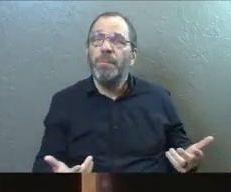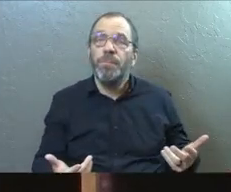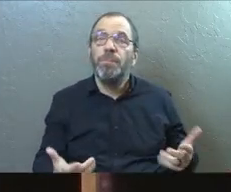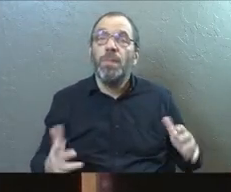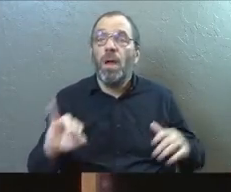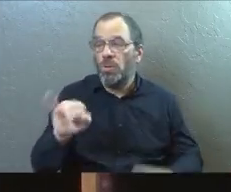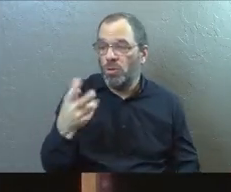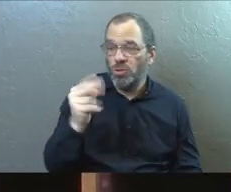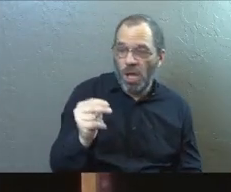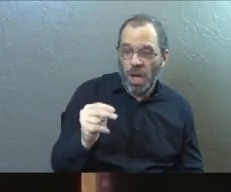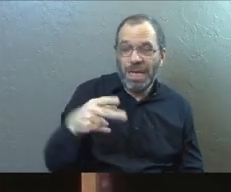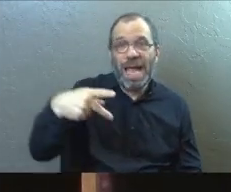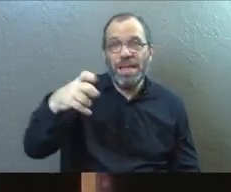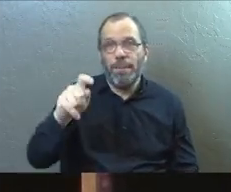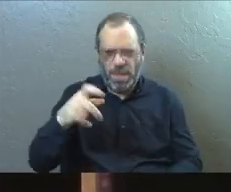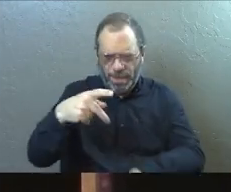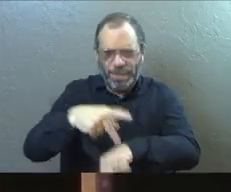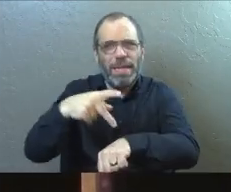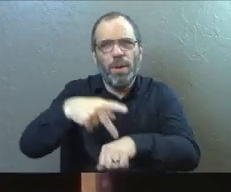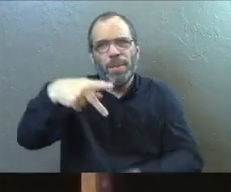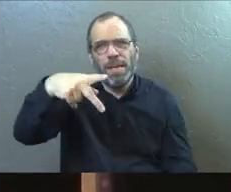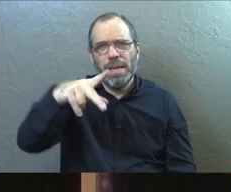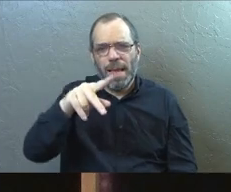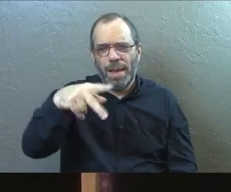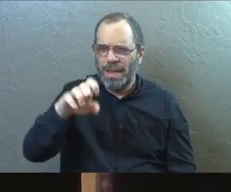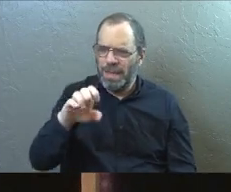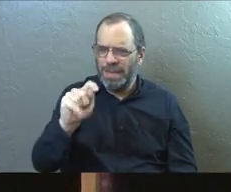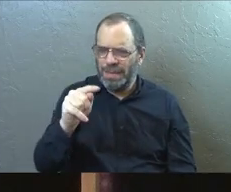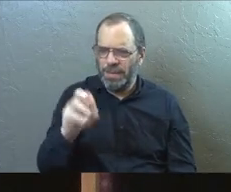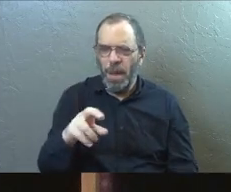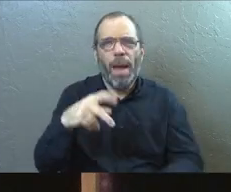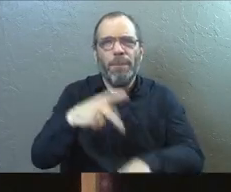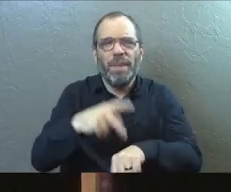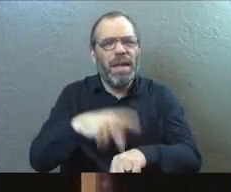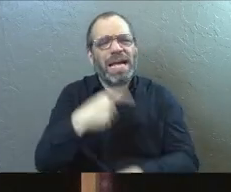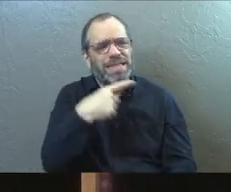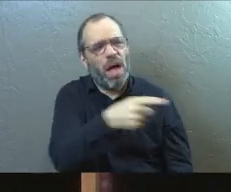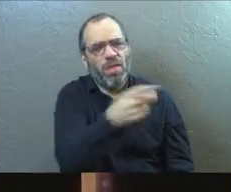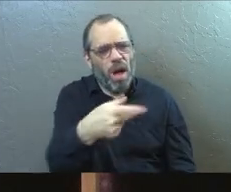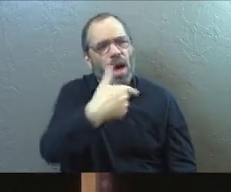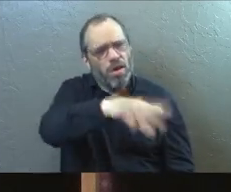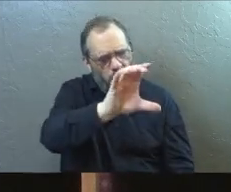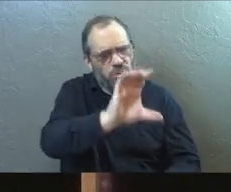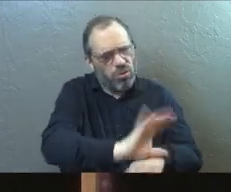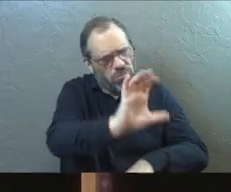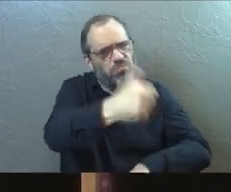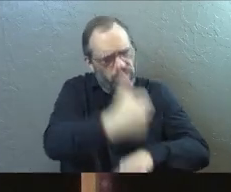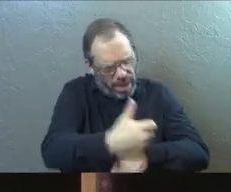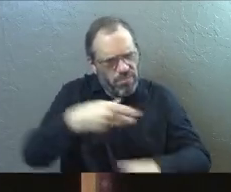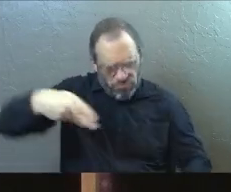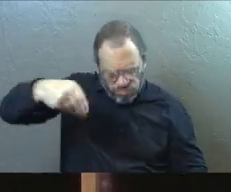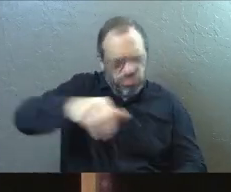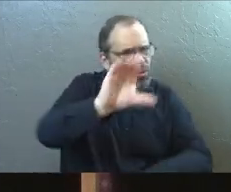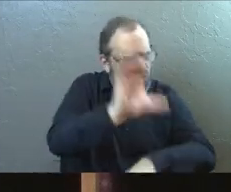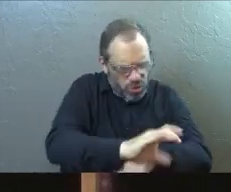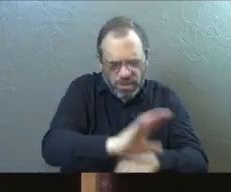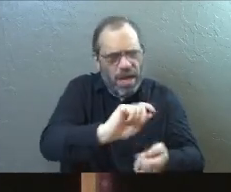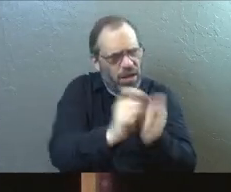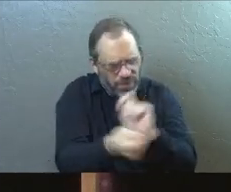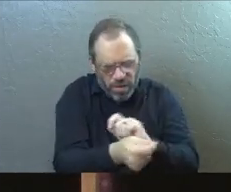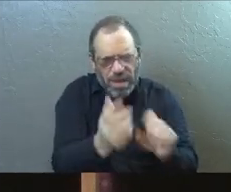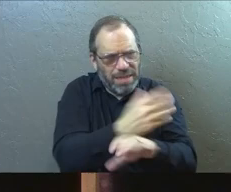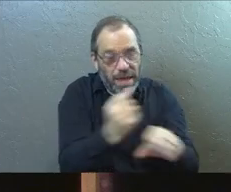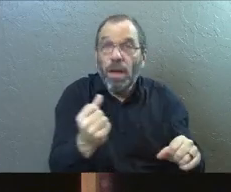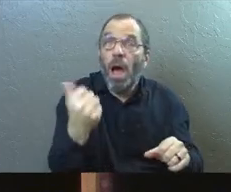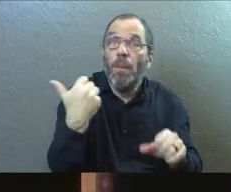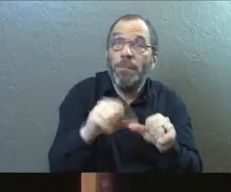You got John and you got Peter right there. Like, why not just tell those guys, go plant some churches and convert a whole bunch of people. And